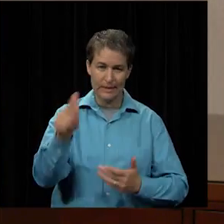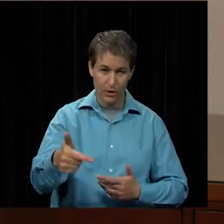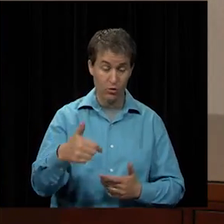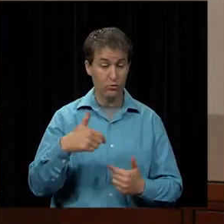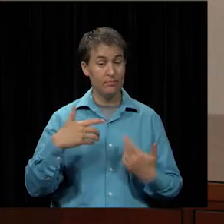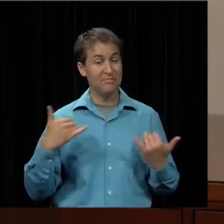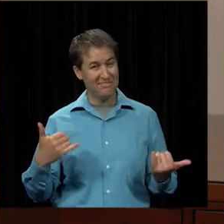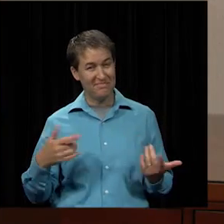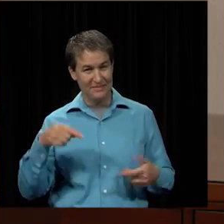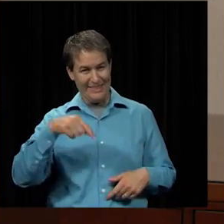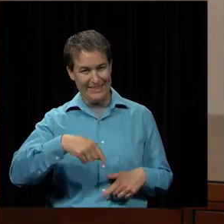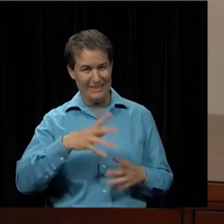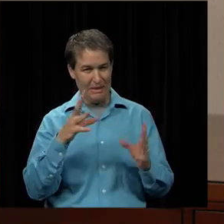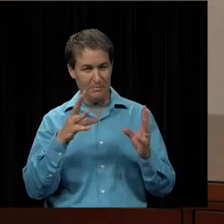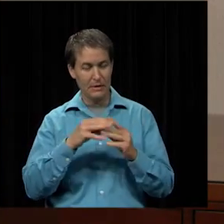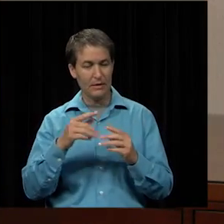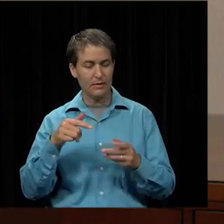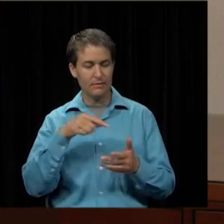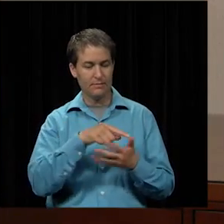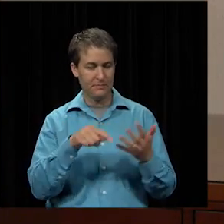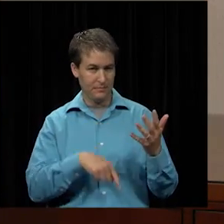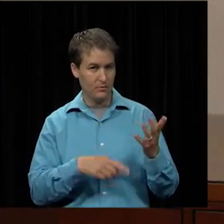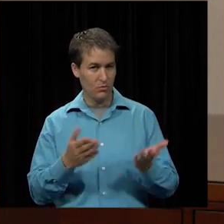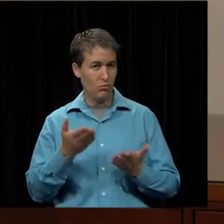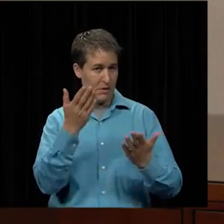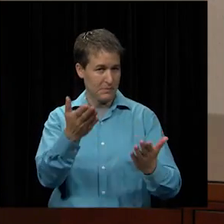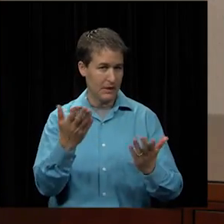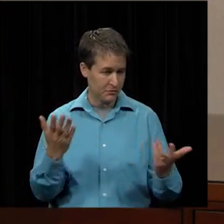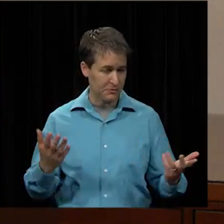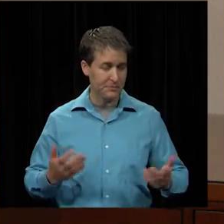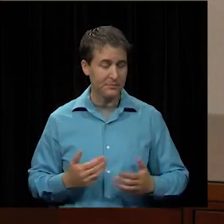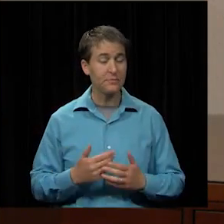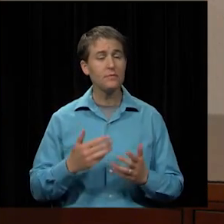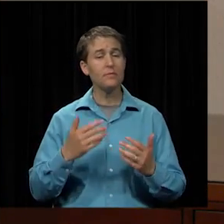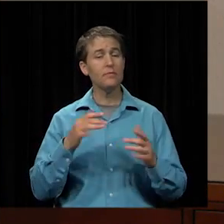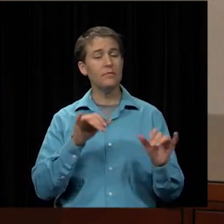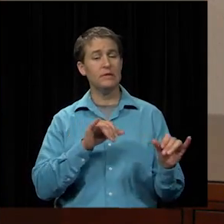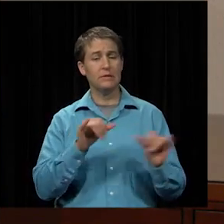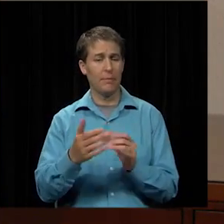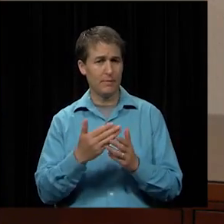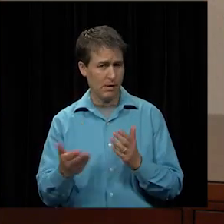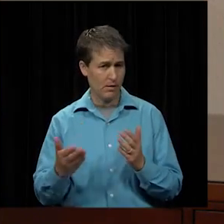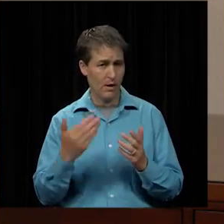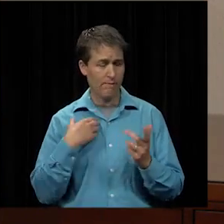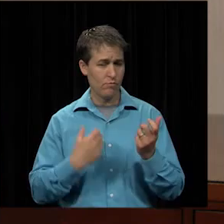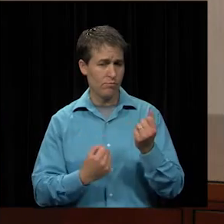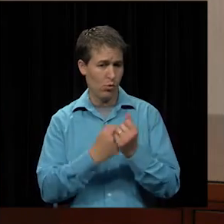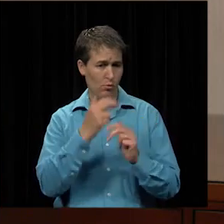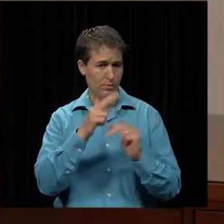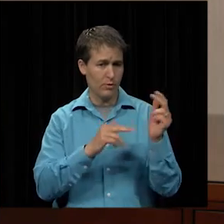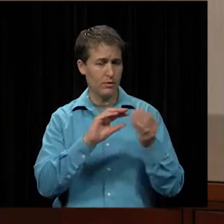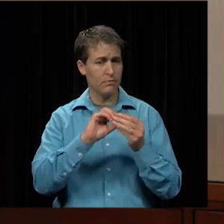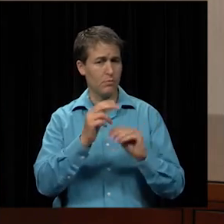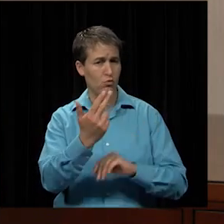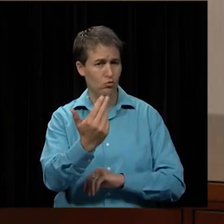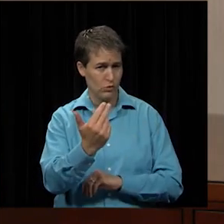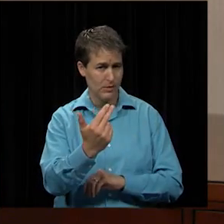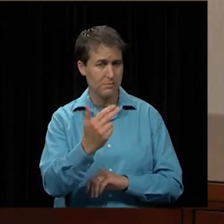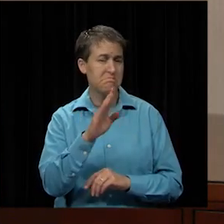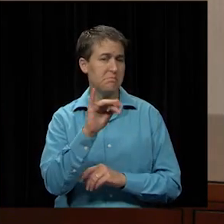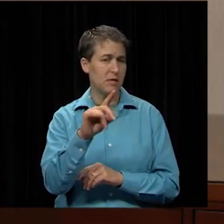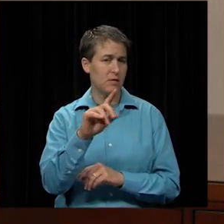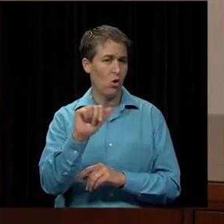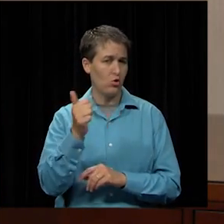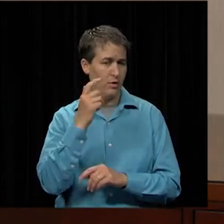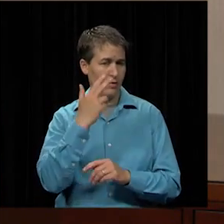this is a future meeting and these are the recommendations we have the same thing we have the support building number 13 the bid alternate